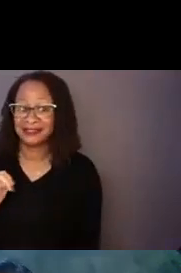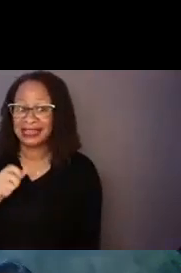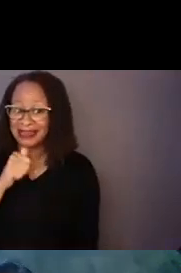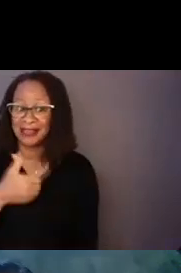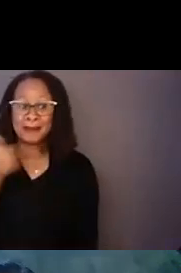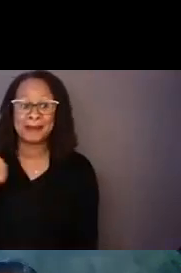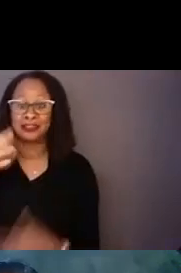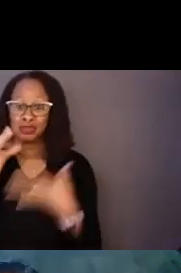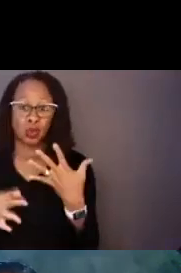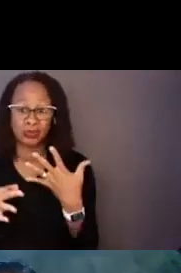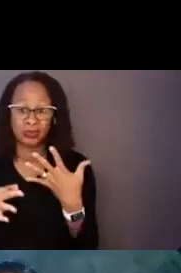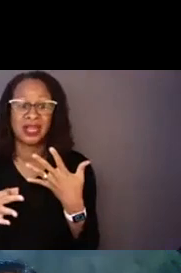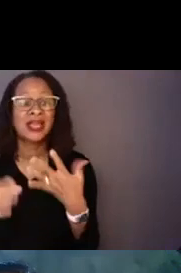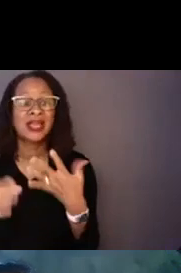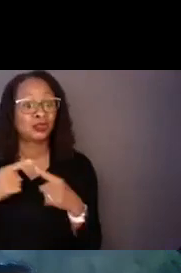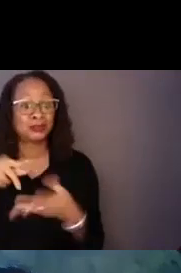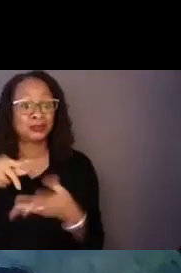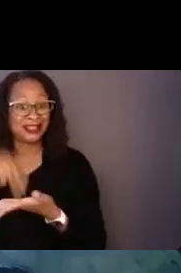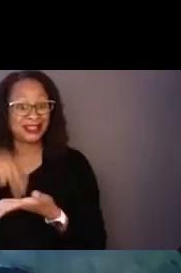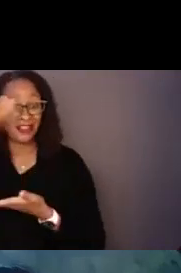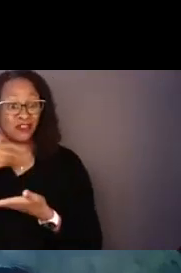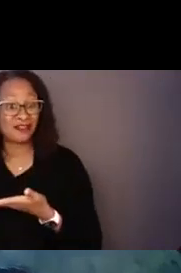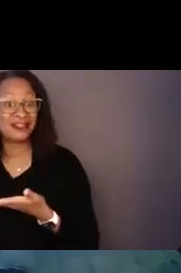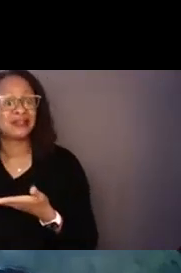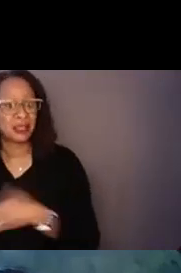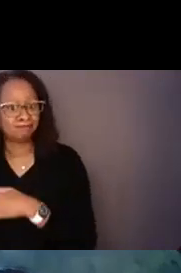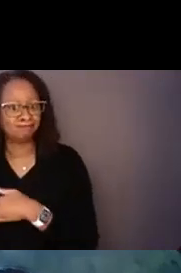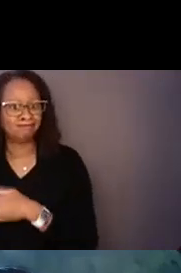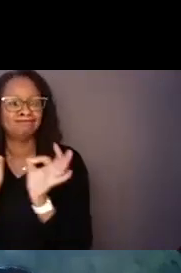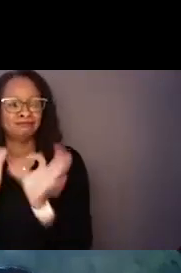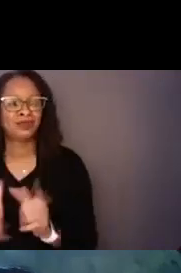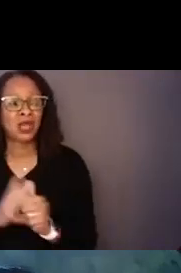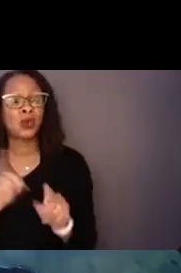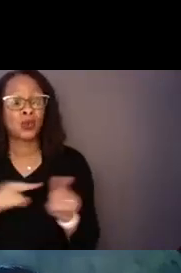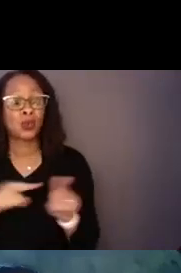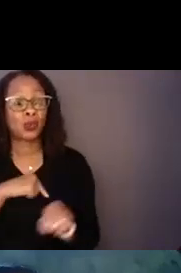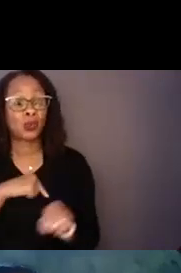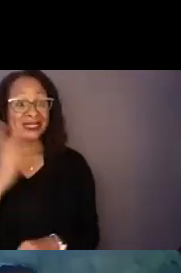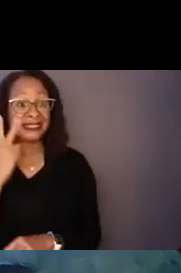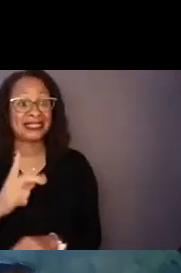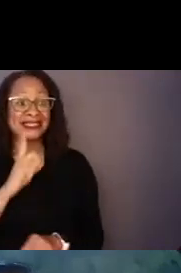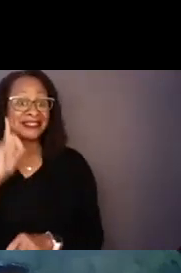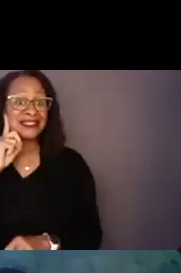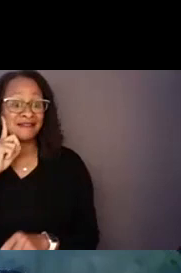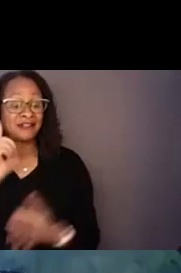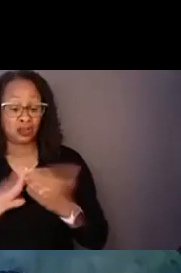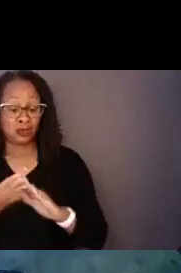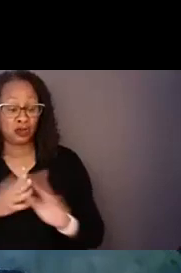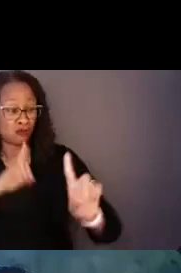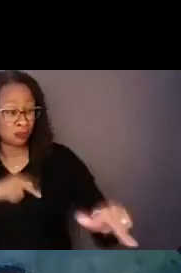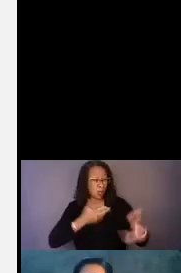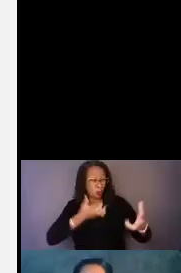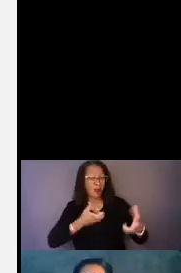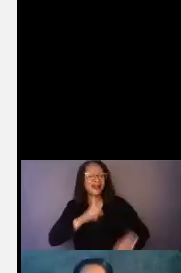to be interpreting these messages. We've seen the deaf community respond with wanting deaf interpreters